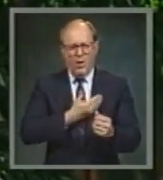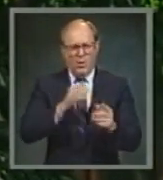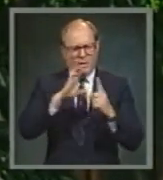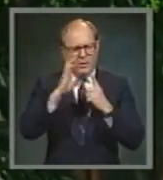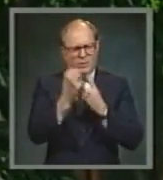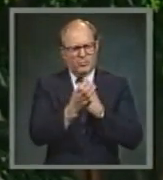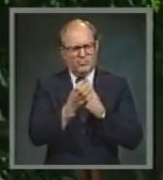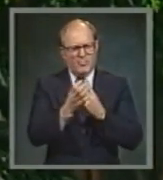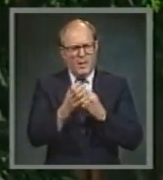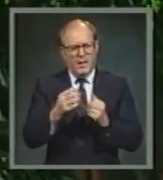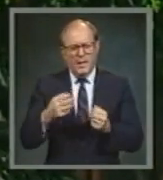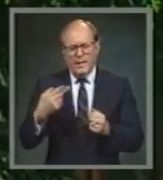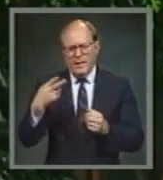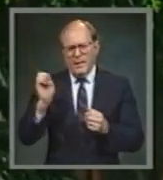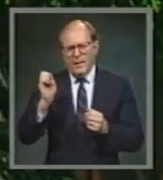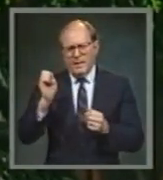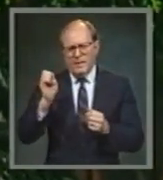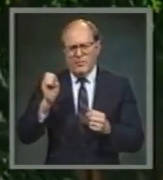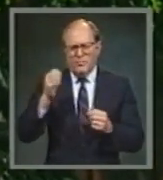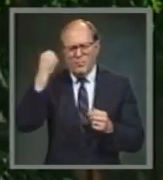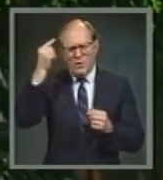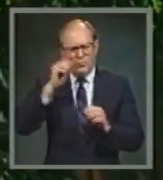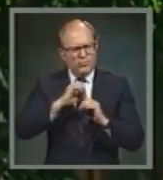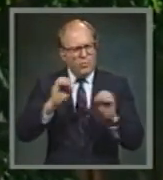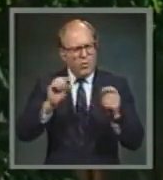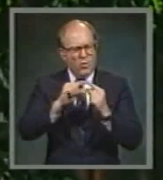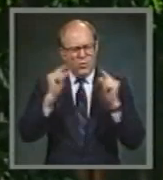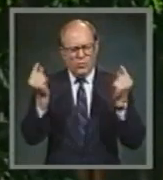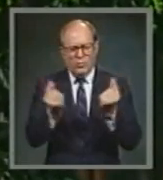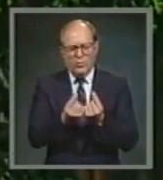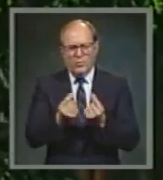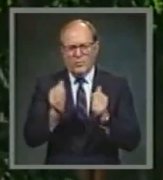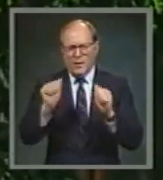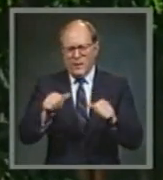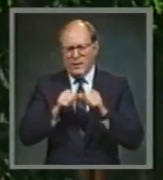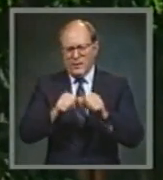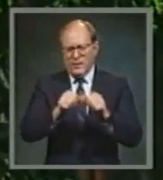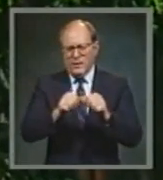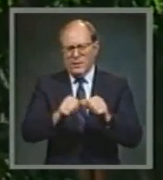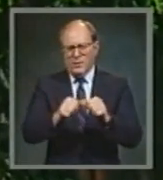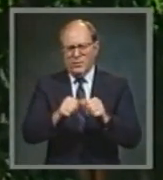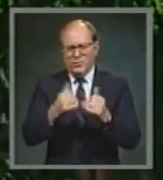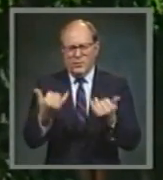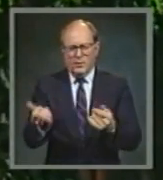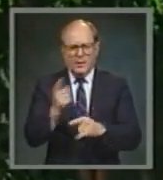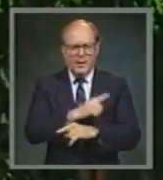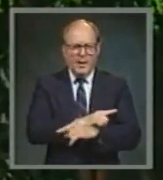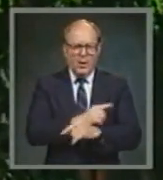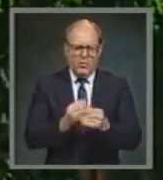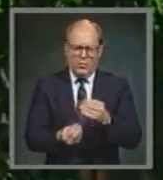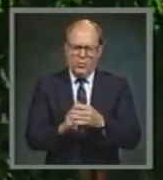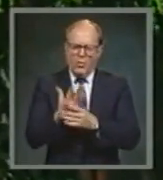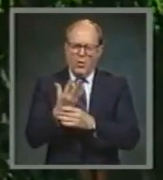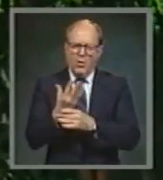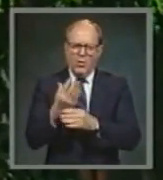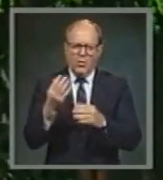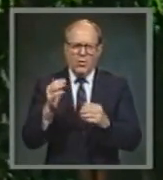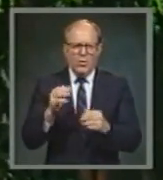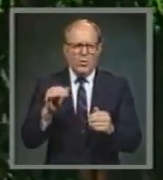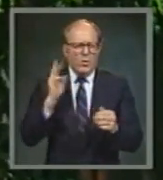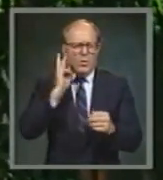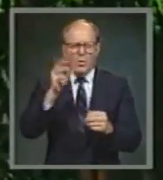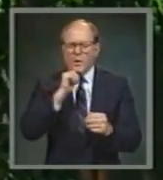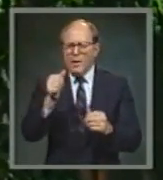It was his thinking that no group can survive nowadays, not to mention to grow, who will not